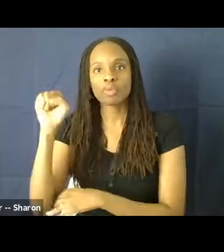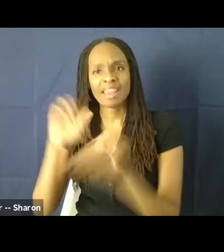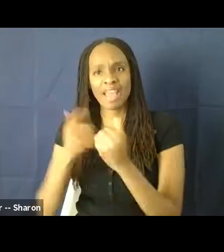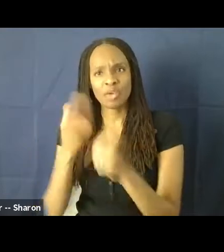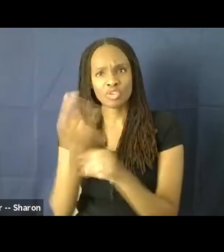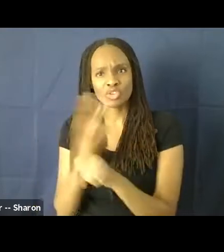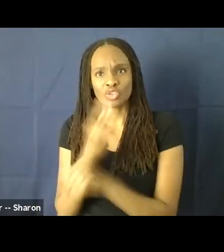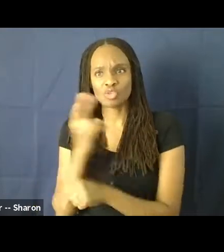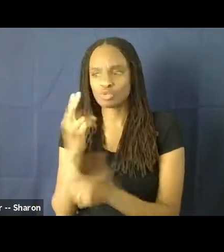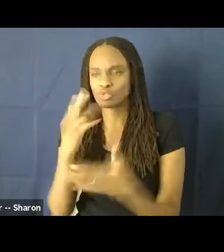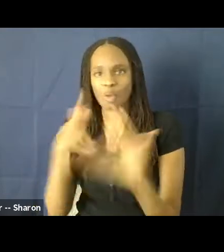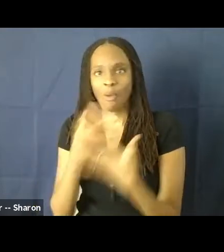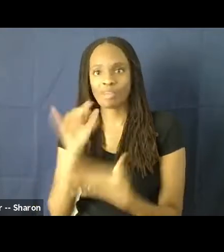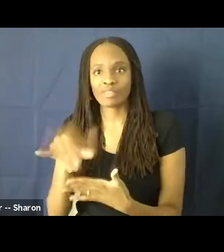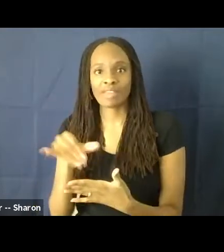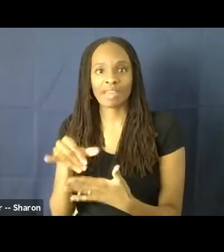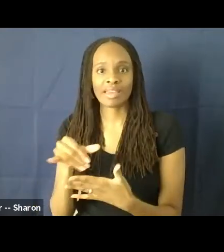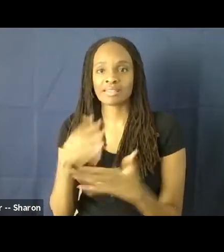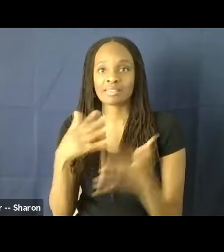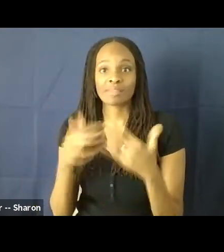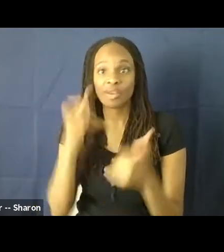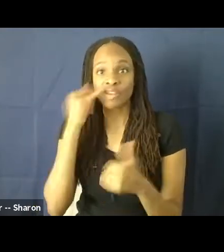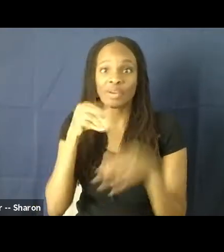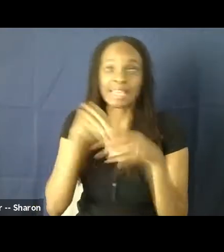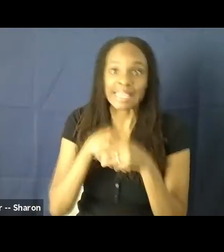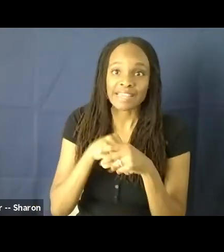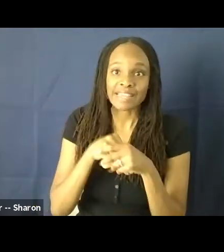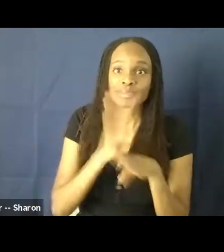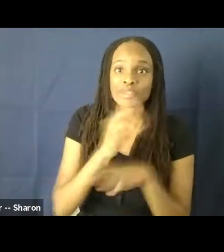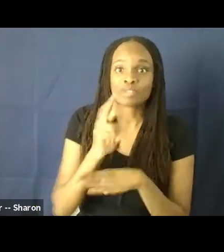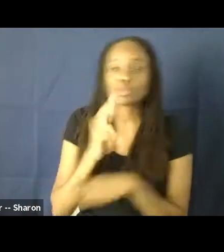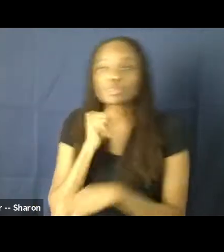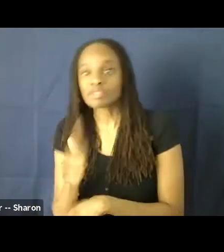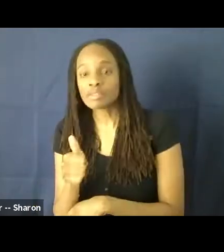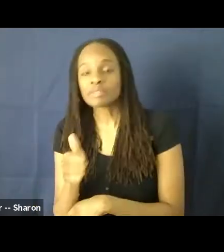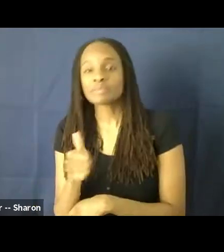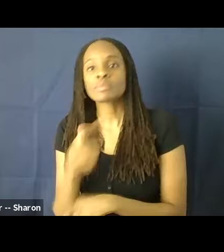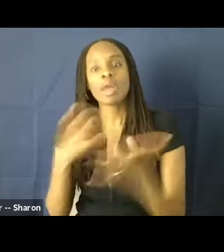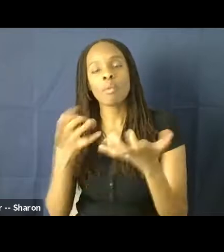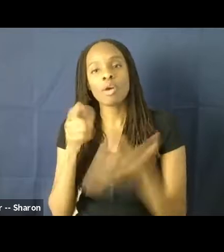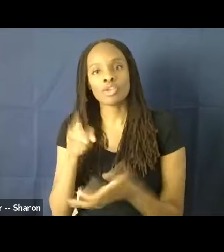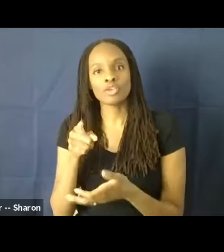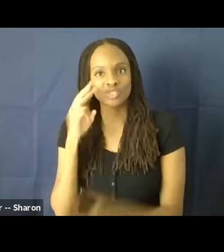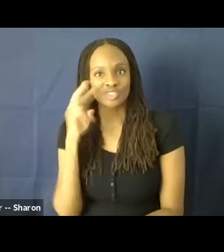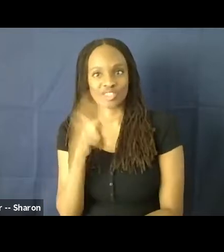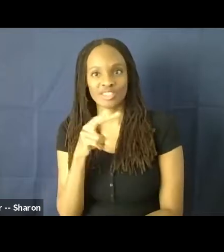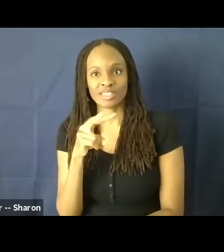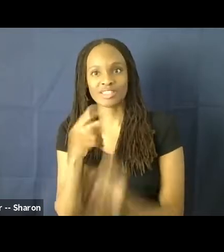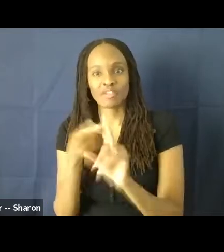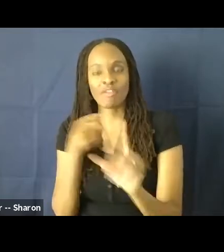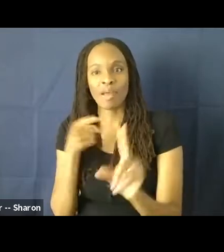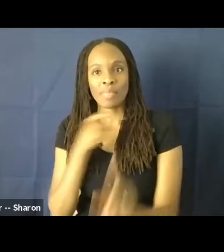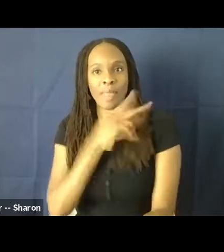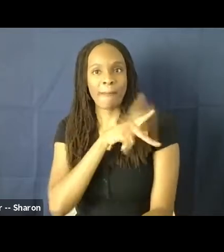of this as somebody who is either in the industry or aspiring to be in the industry? And I want you to take a look at this from a very personal